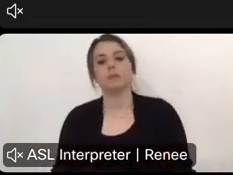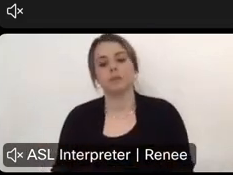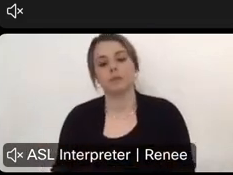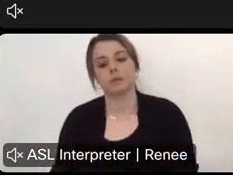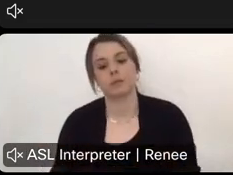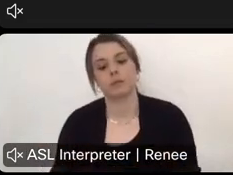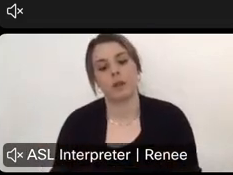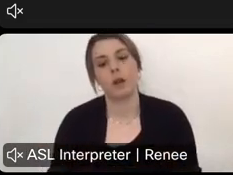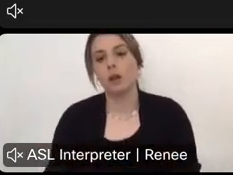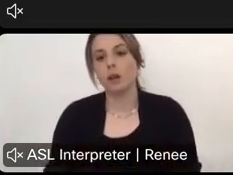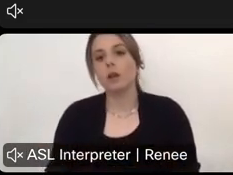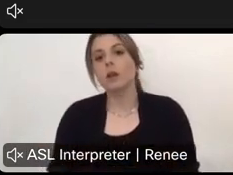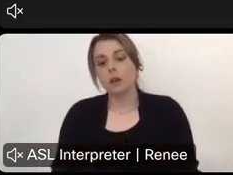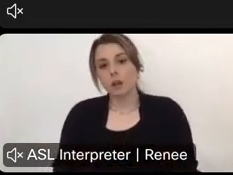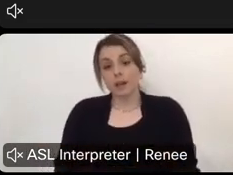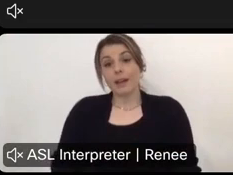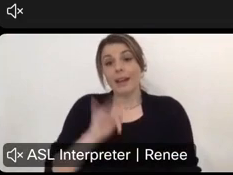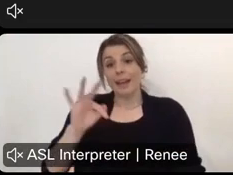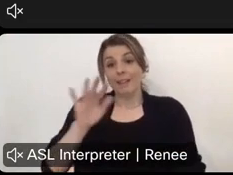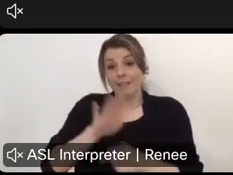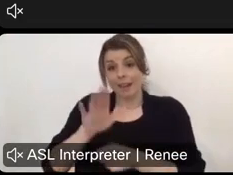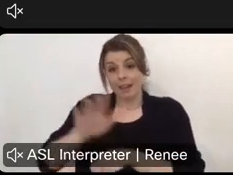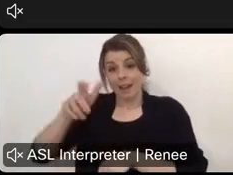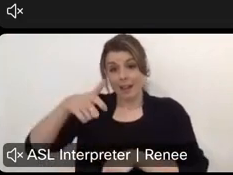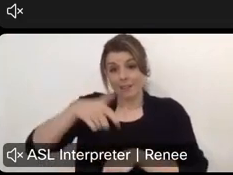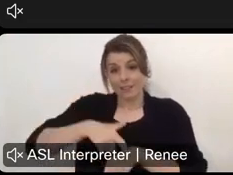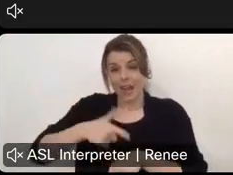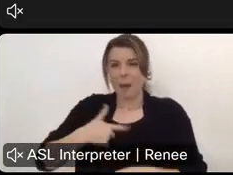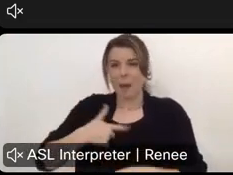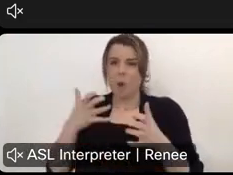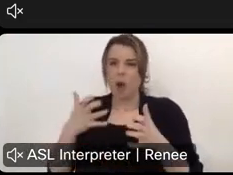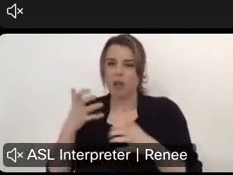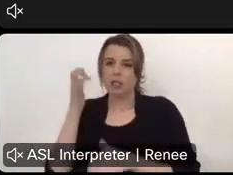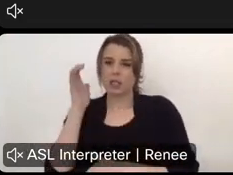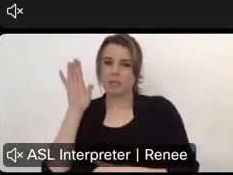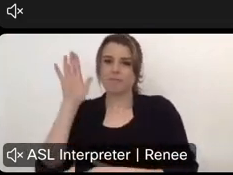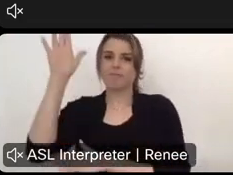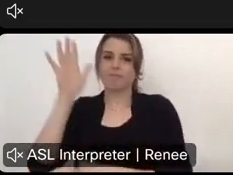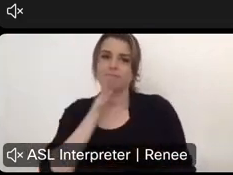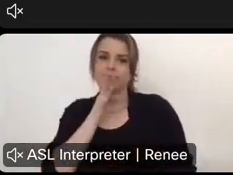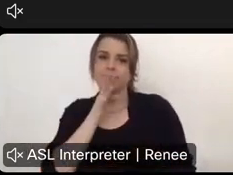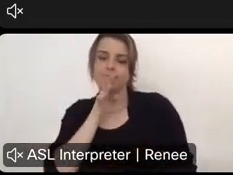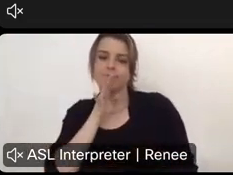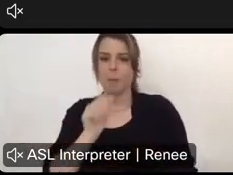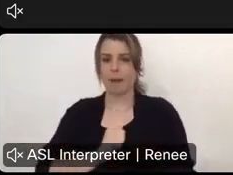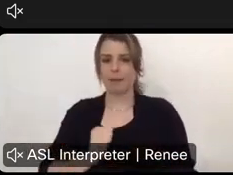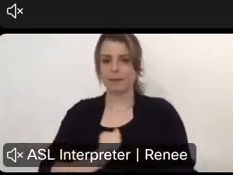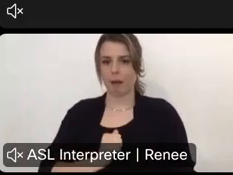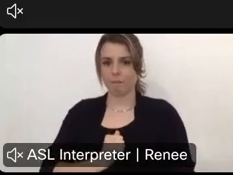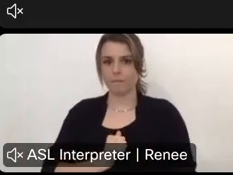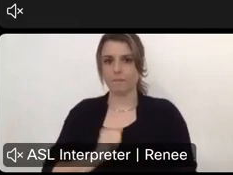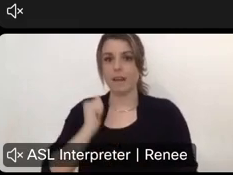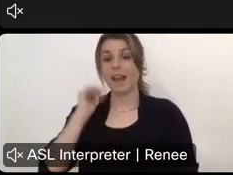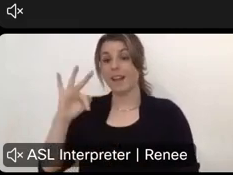if there is time and if we get to it, can I unmute for a couple of comments? Yes. As soon as I get to the end of the. chat